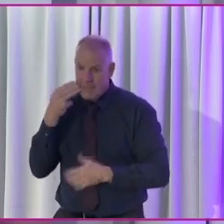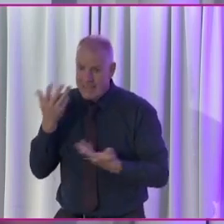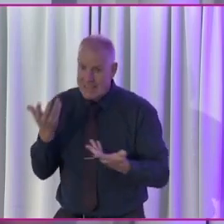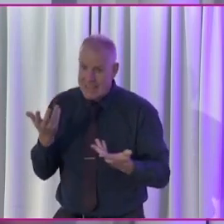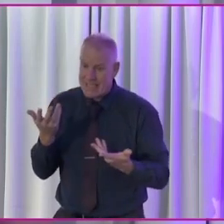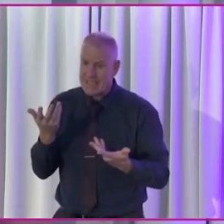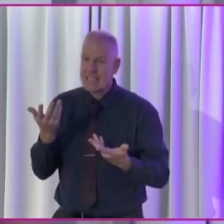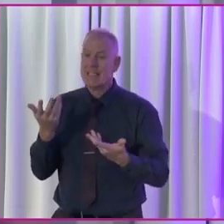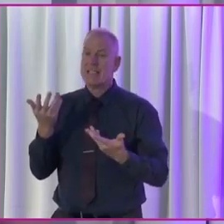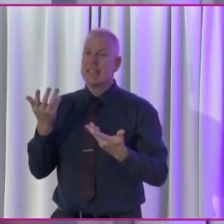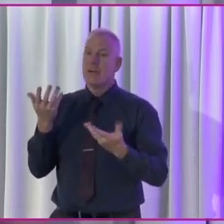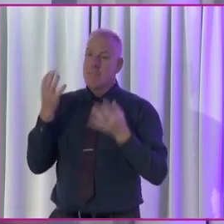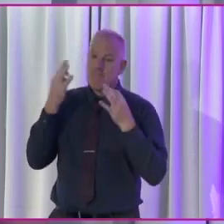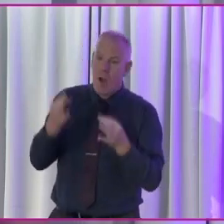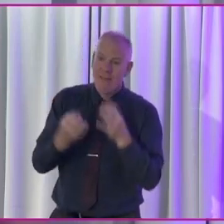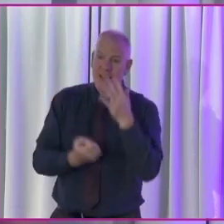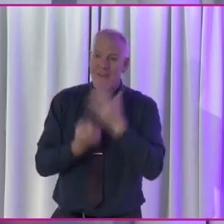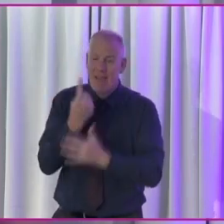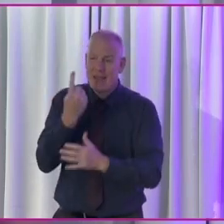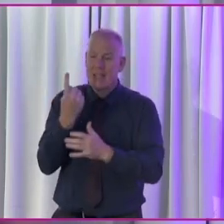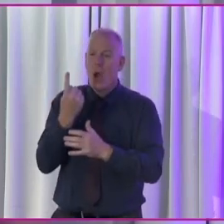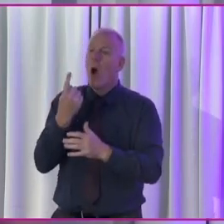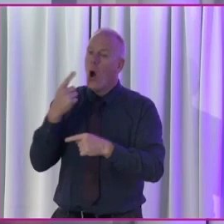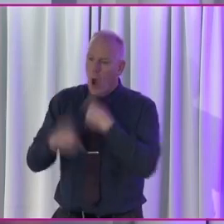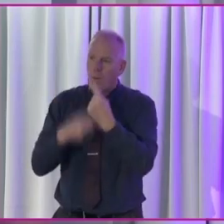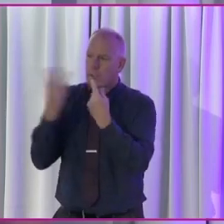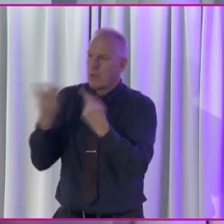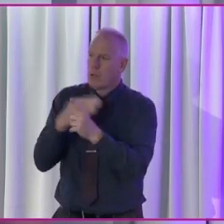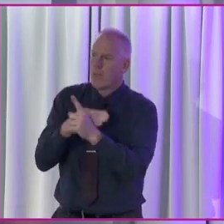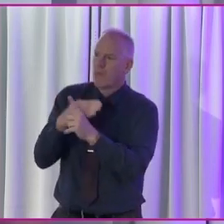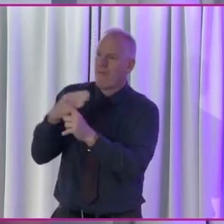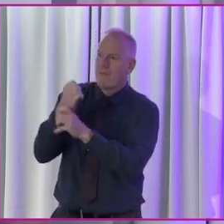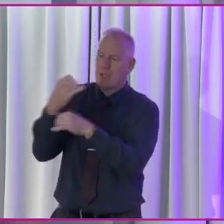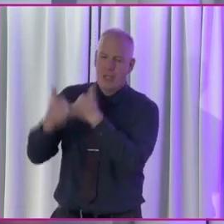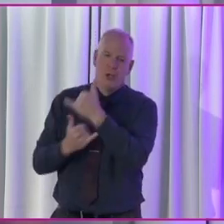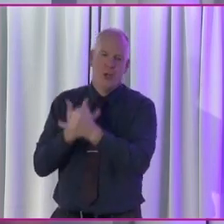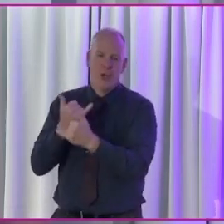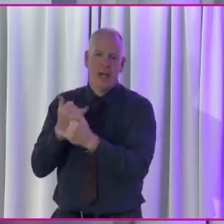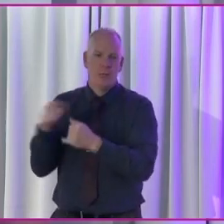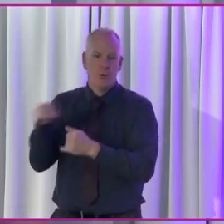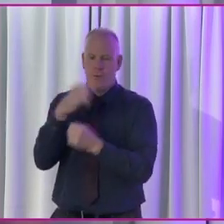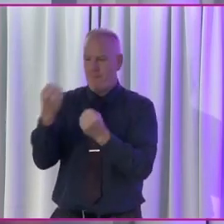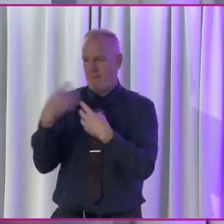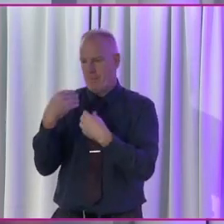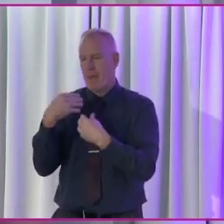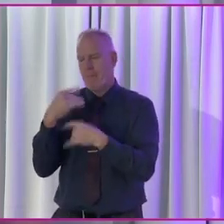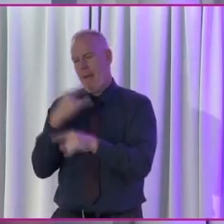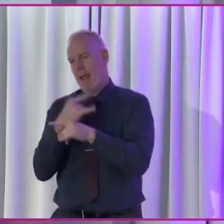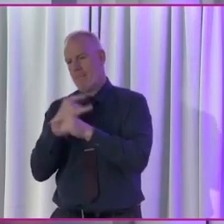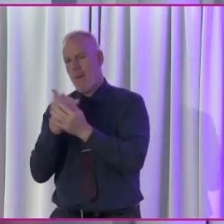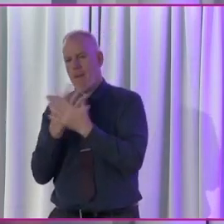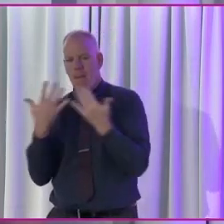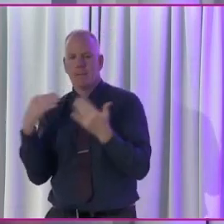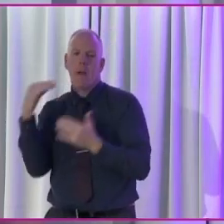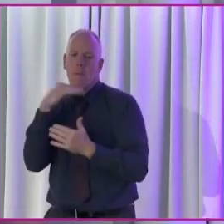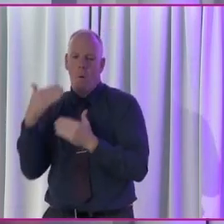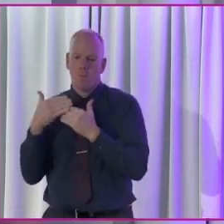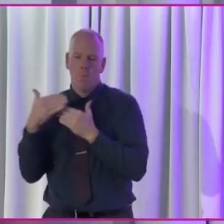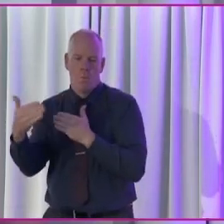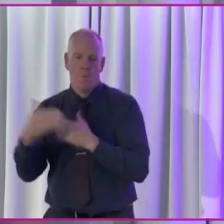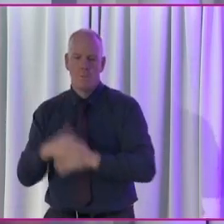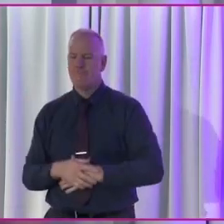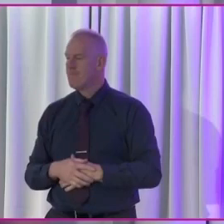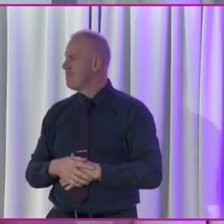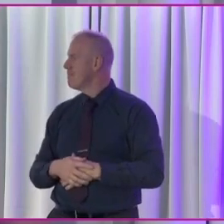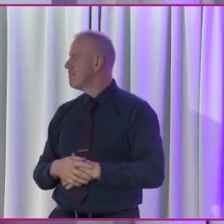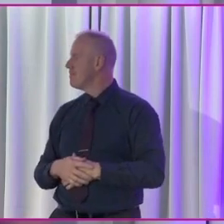ever delivered a perfect event. We're always looking for ways to improve year on year and your feedback is very helpful and important in that regard.